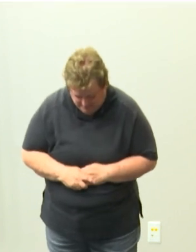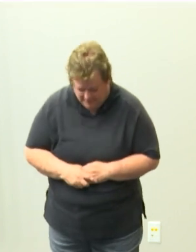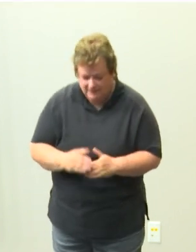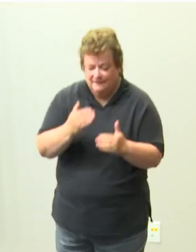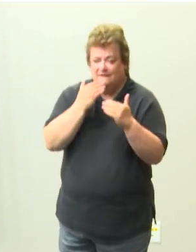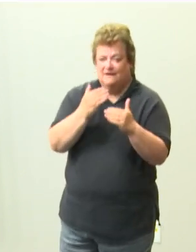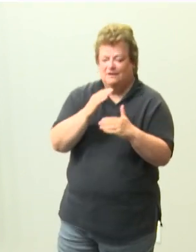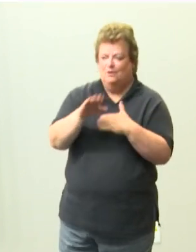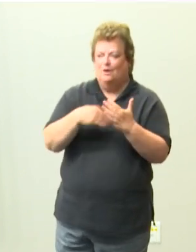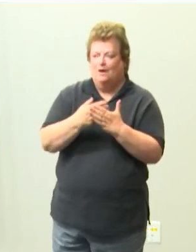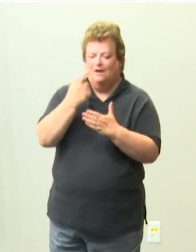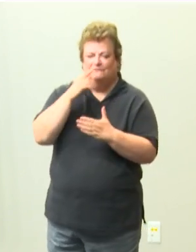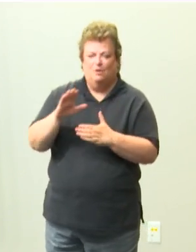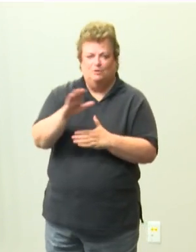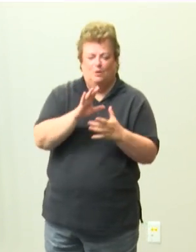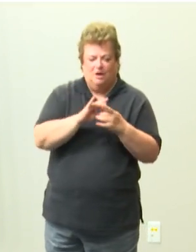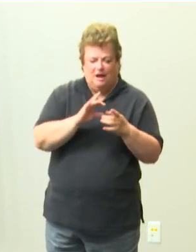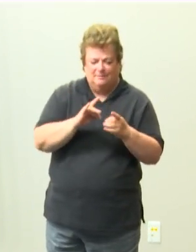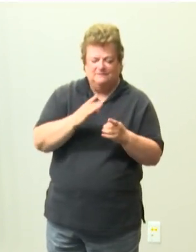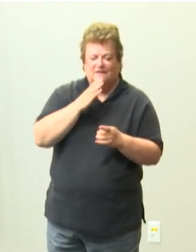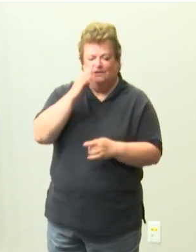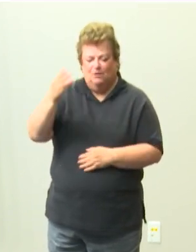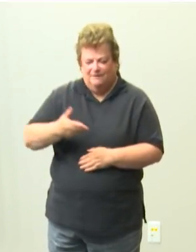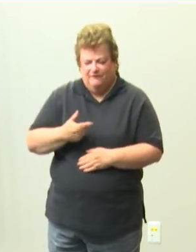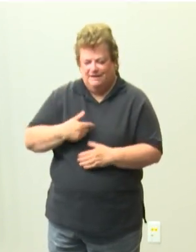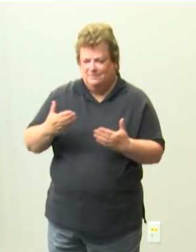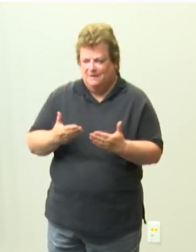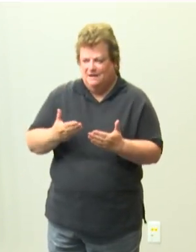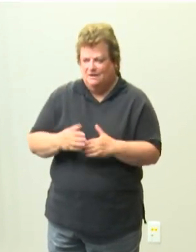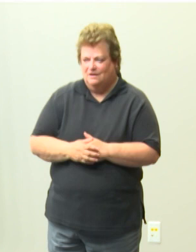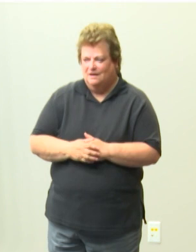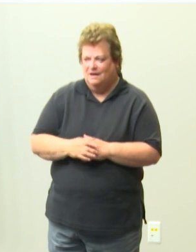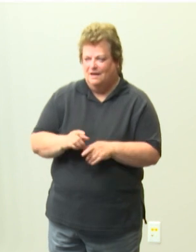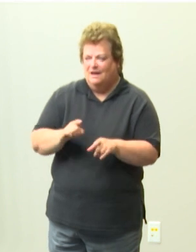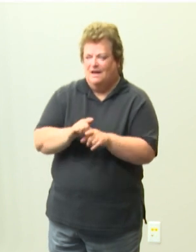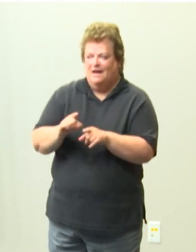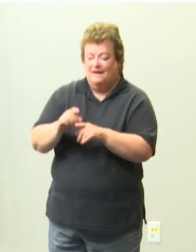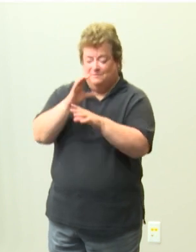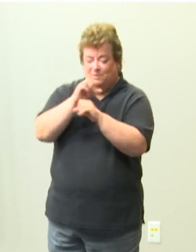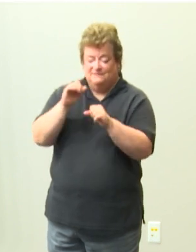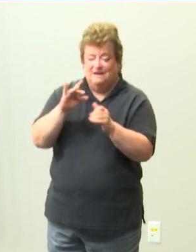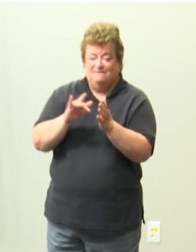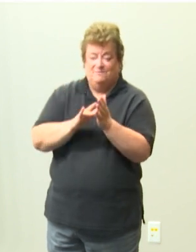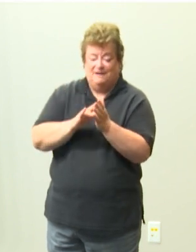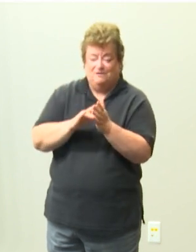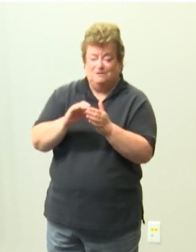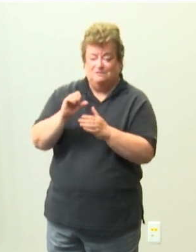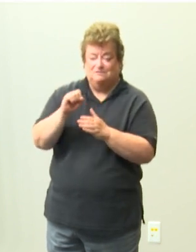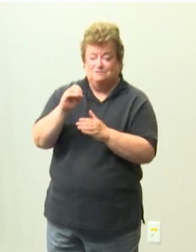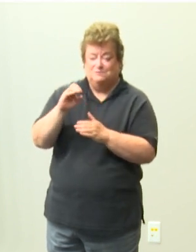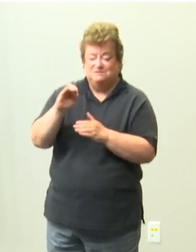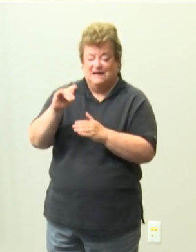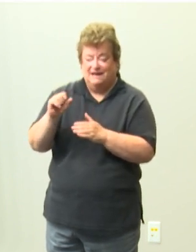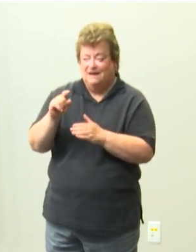thank you all for for all the comments and thank you for having me here again um as president of the lancaster county medical society i um and